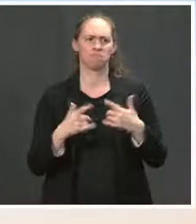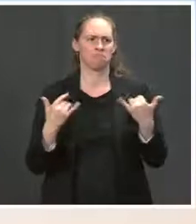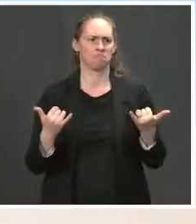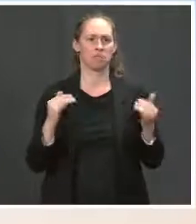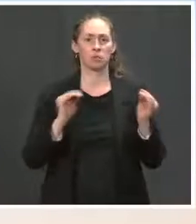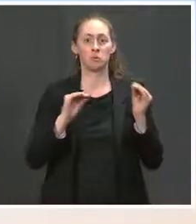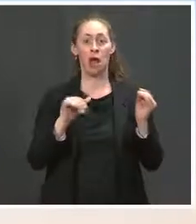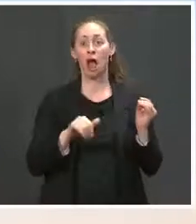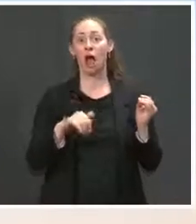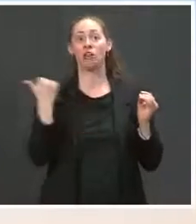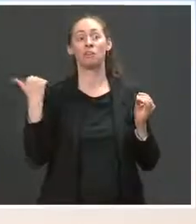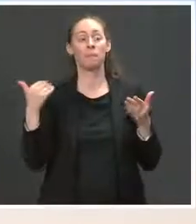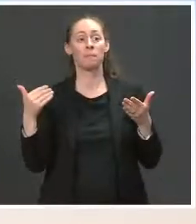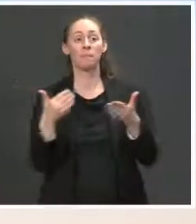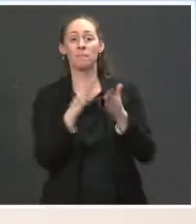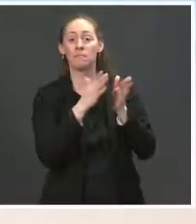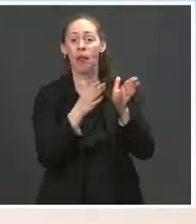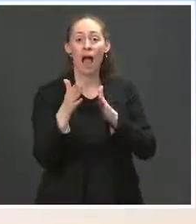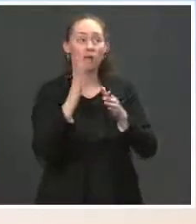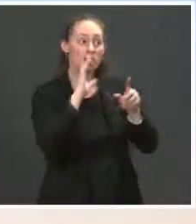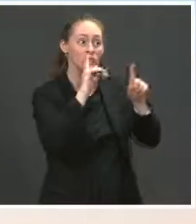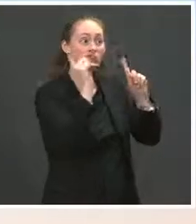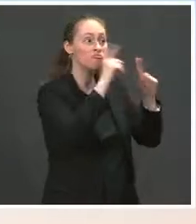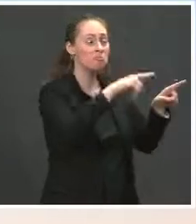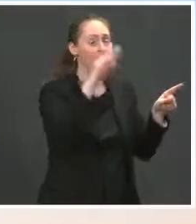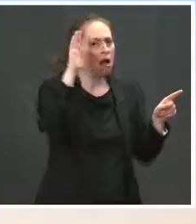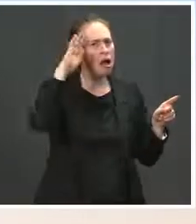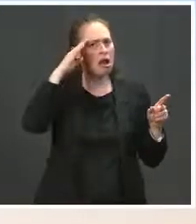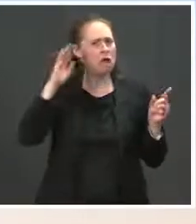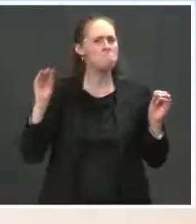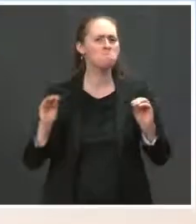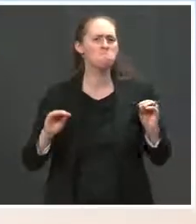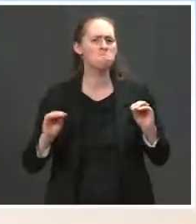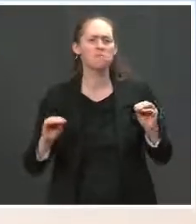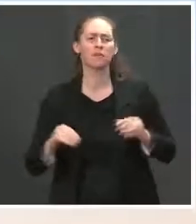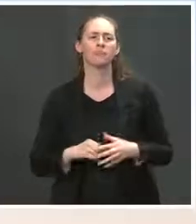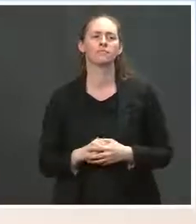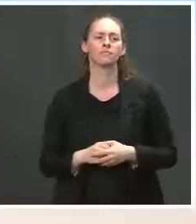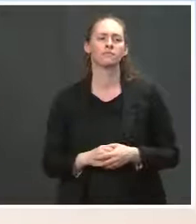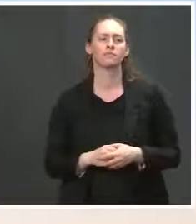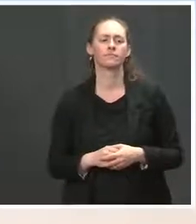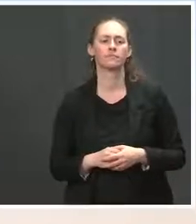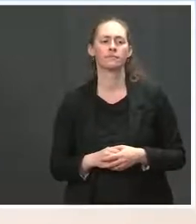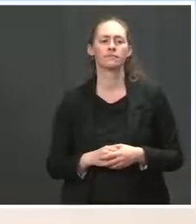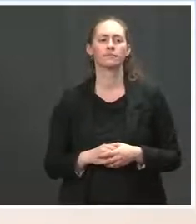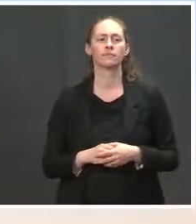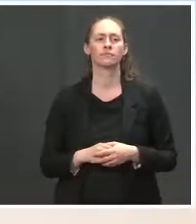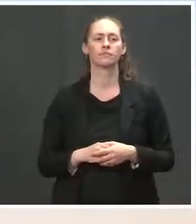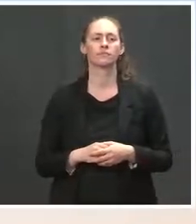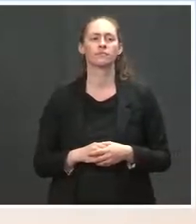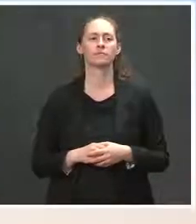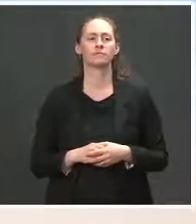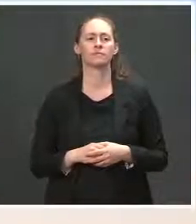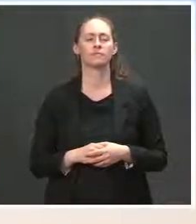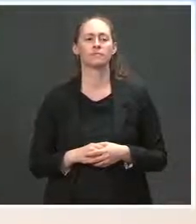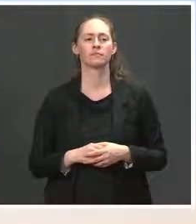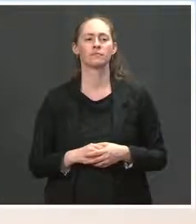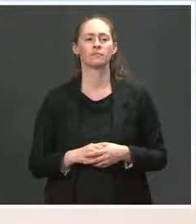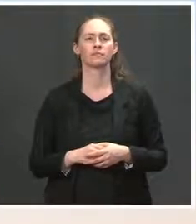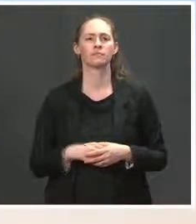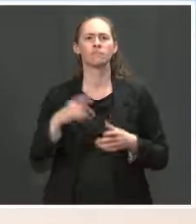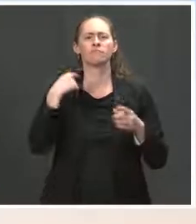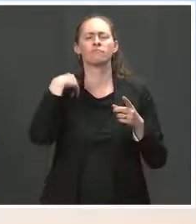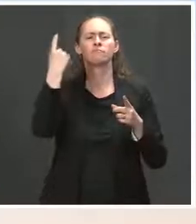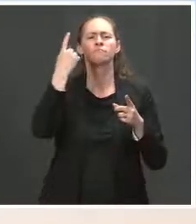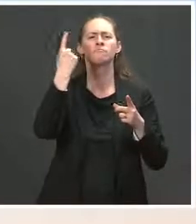Ireland stop on this trip. Go ahead. Thank you, Jen. The administration has given itself until — I have a question about refugee admissions. Sure. The administration